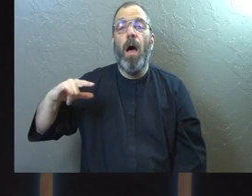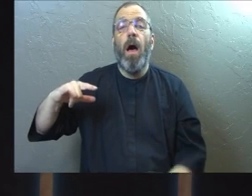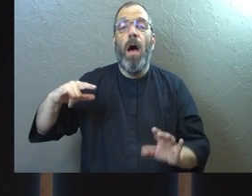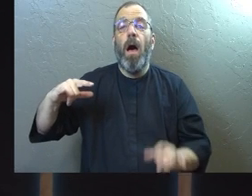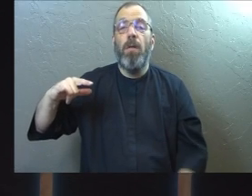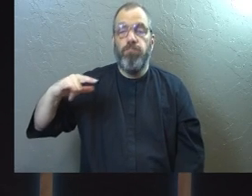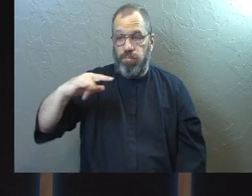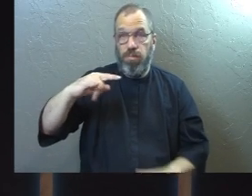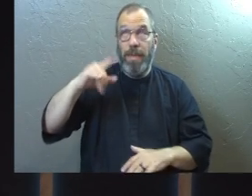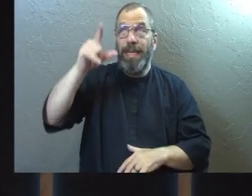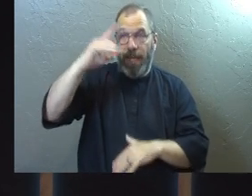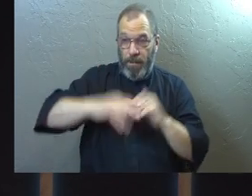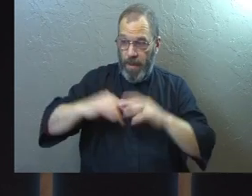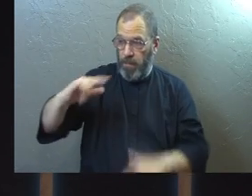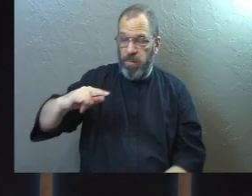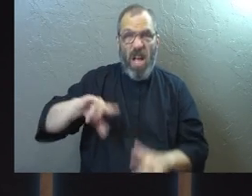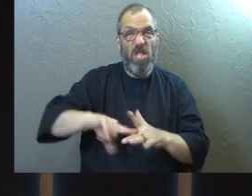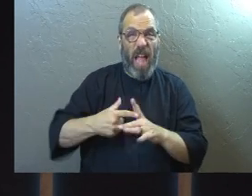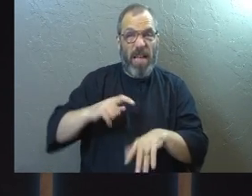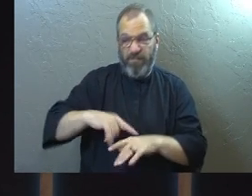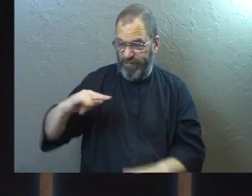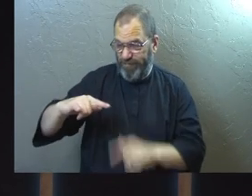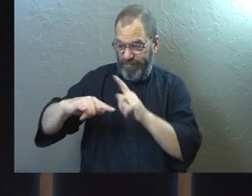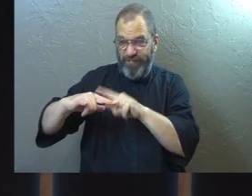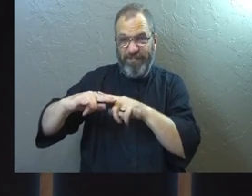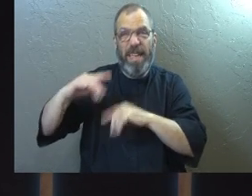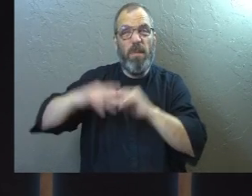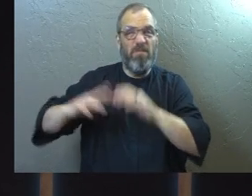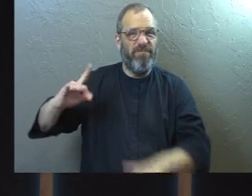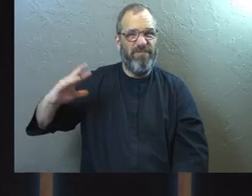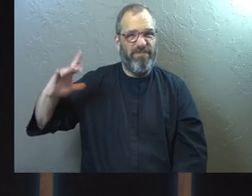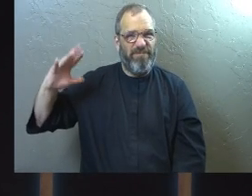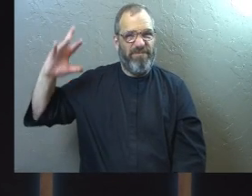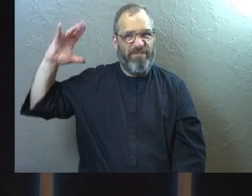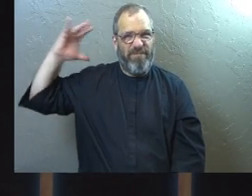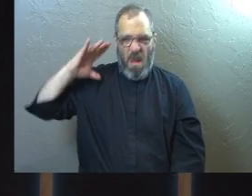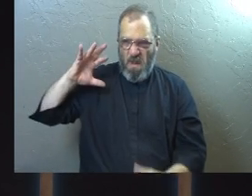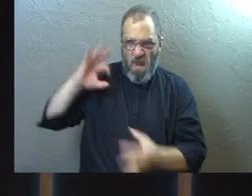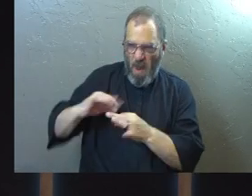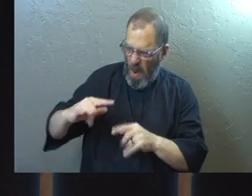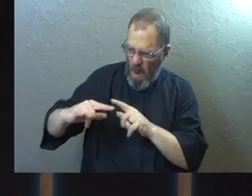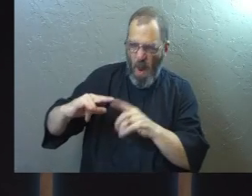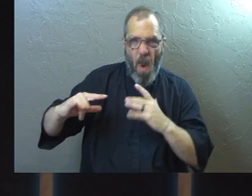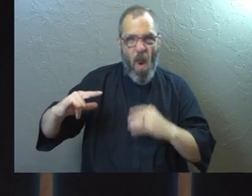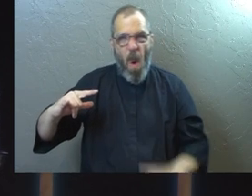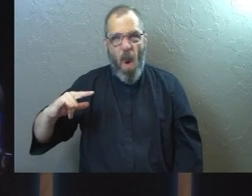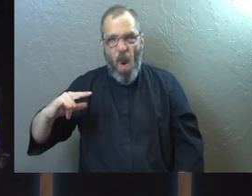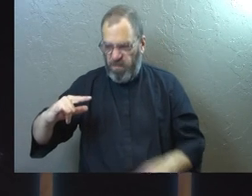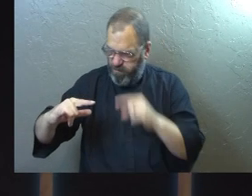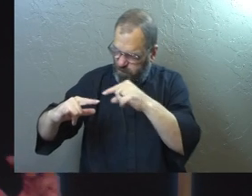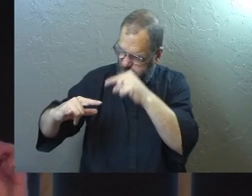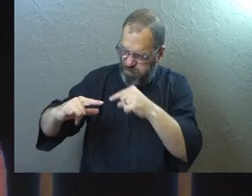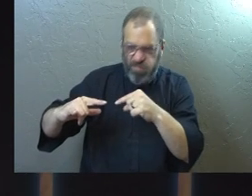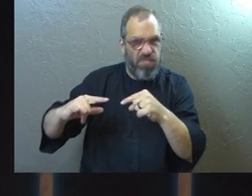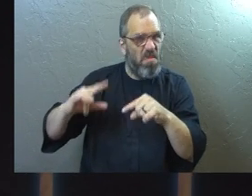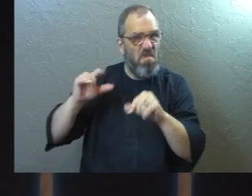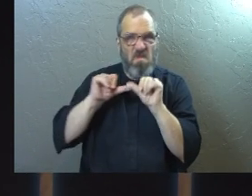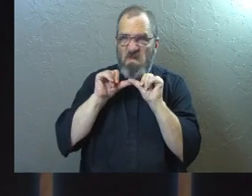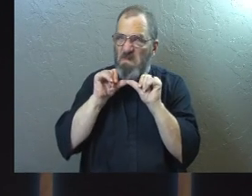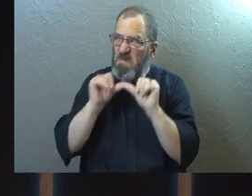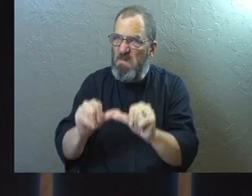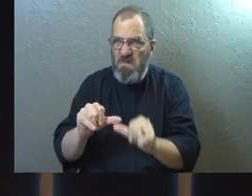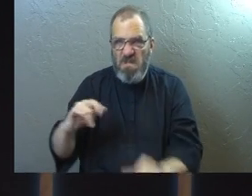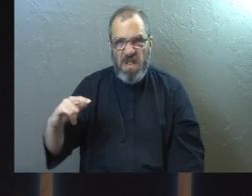Here's the thing. God built the plane at the beginning of time. The plane is perfect. The plane is unstoppable.